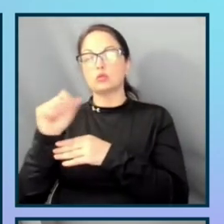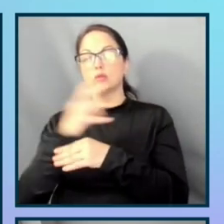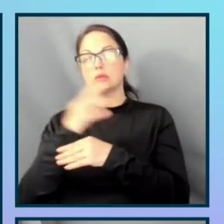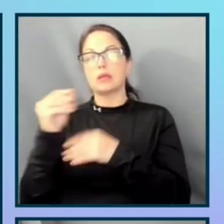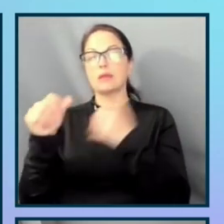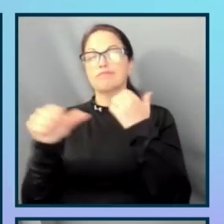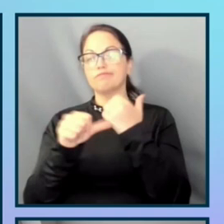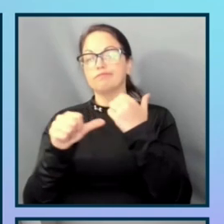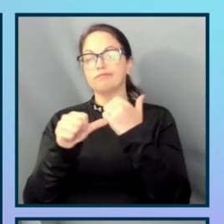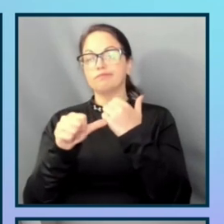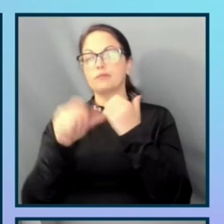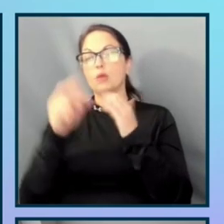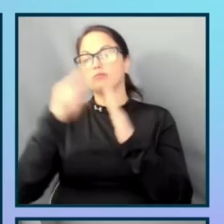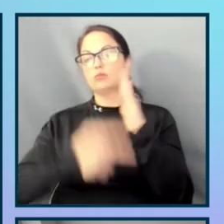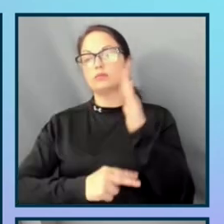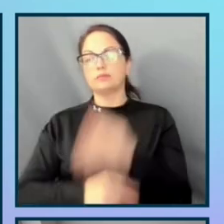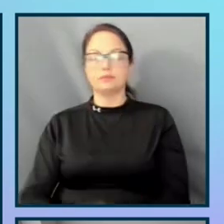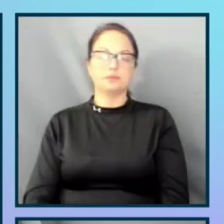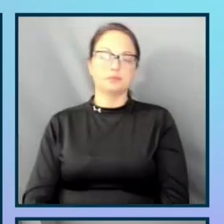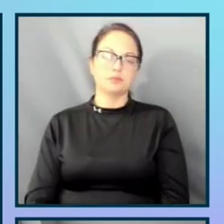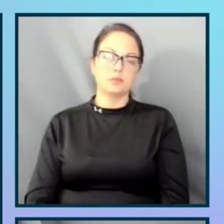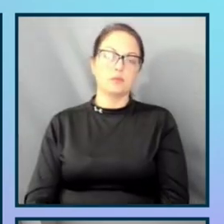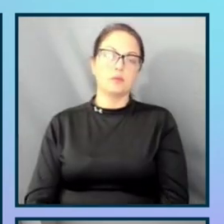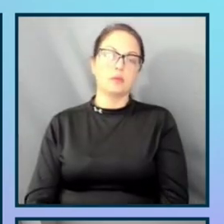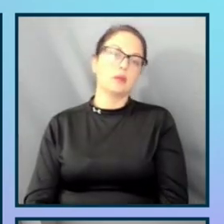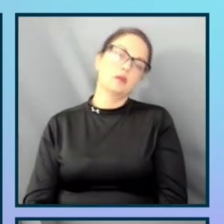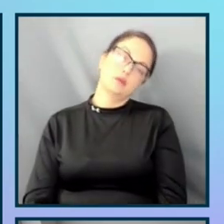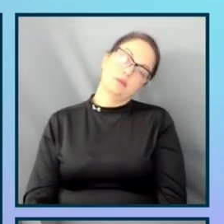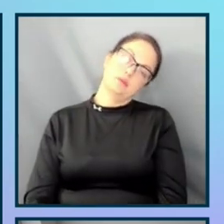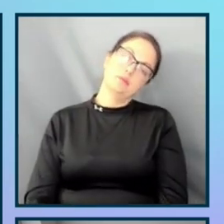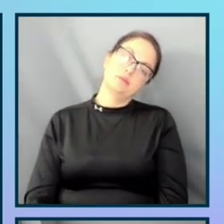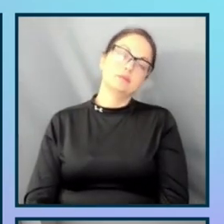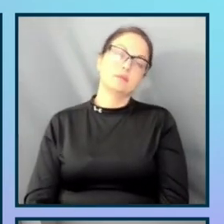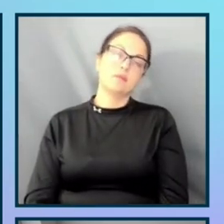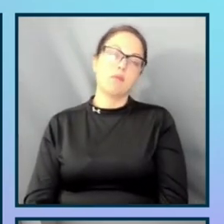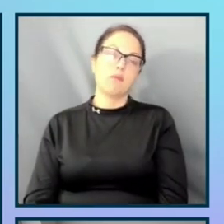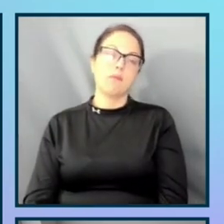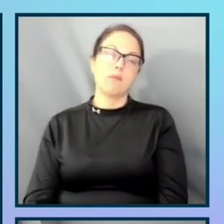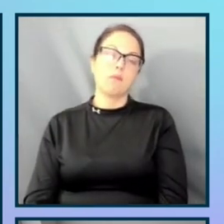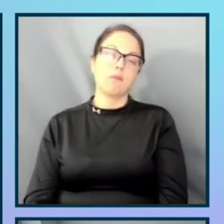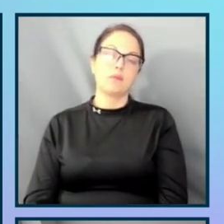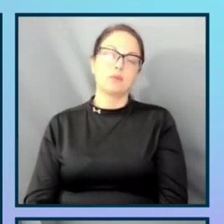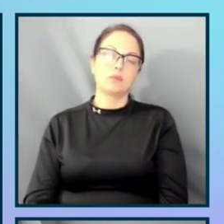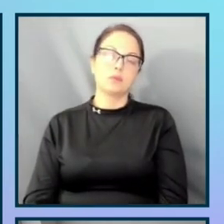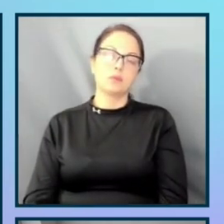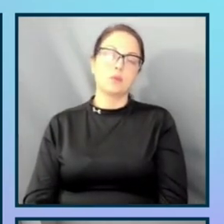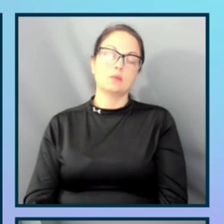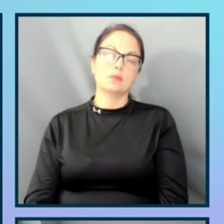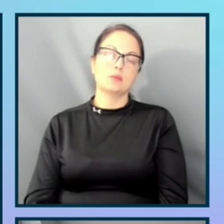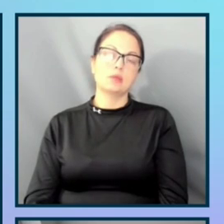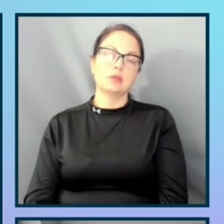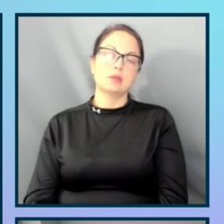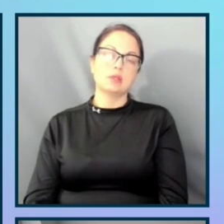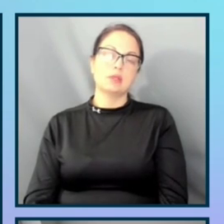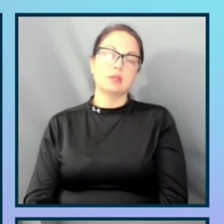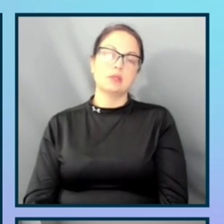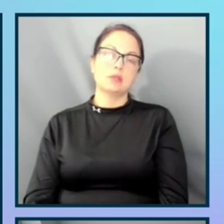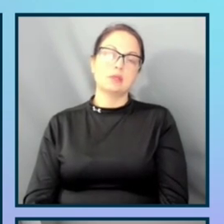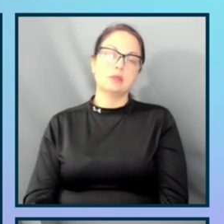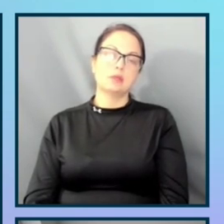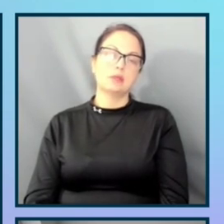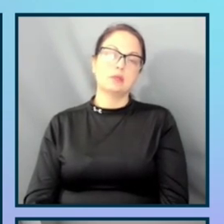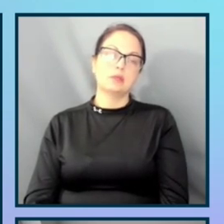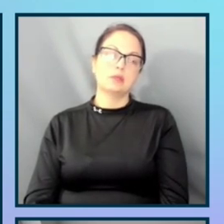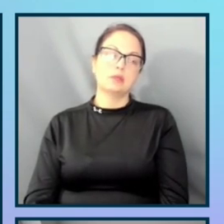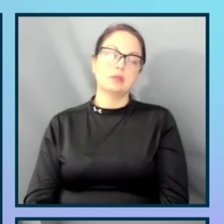that are WCAG 2.1 compliant and or look for ways to strongly influence vendors' roadmaps if